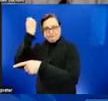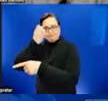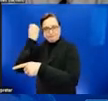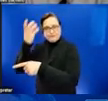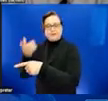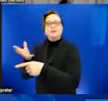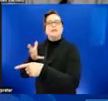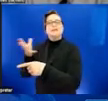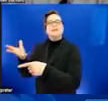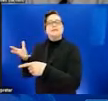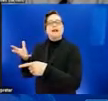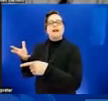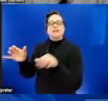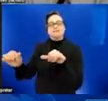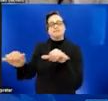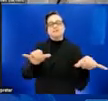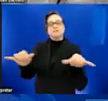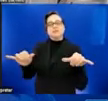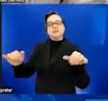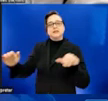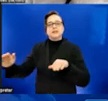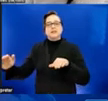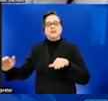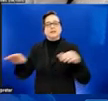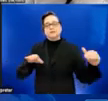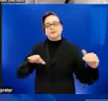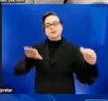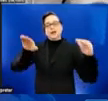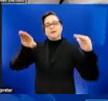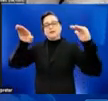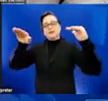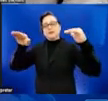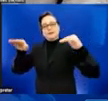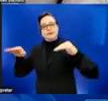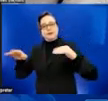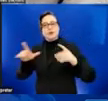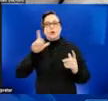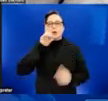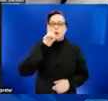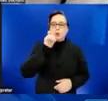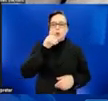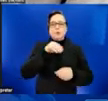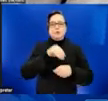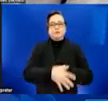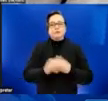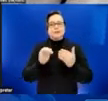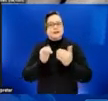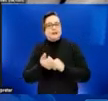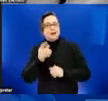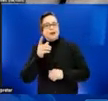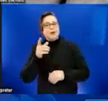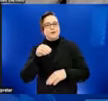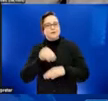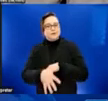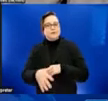in the trends in terms of who's getting infected as well as how. It's not a one-for-one. There's